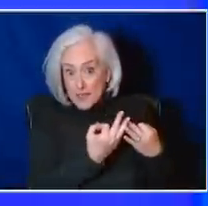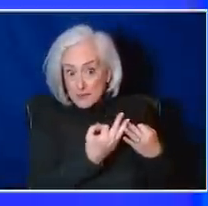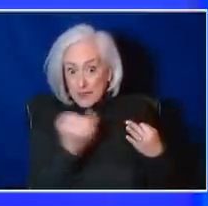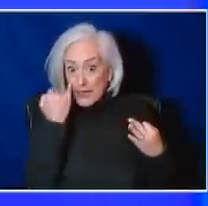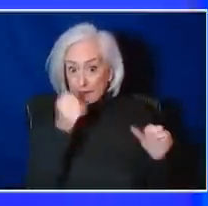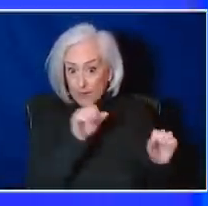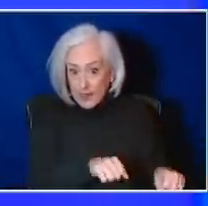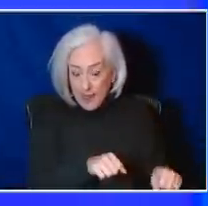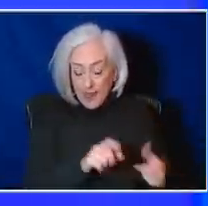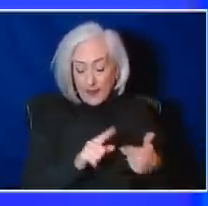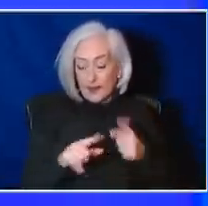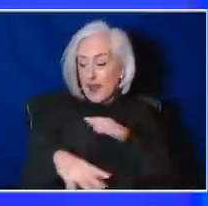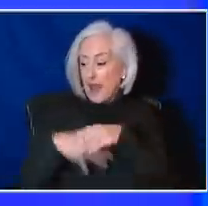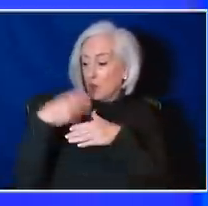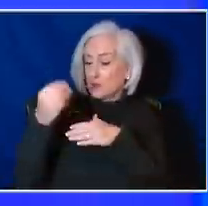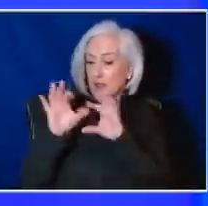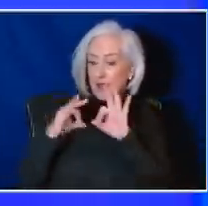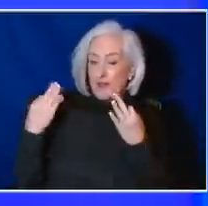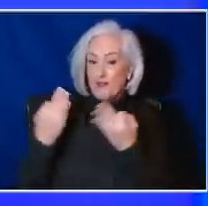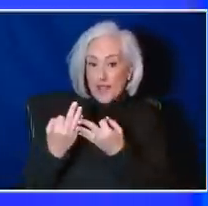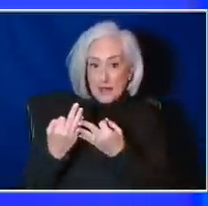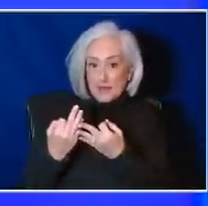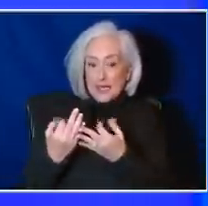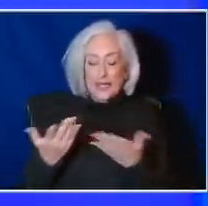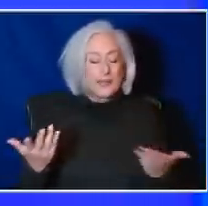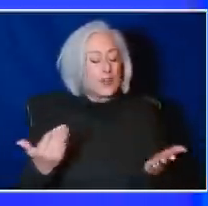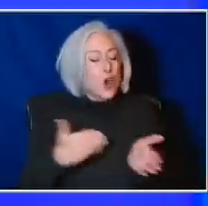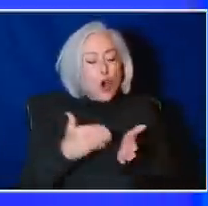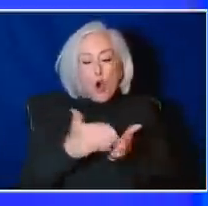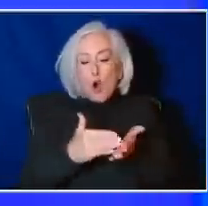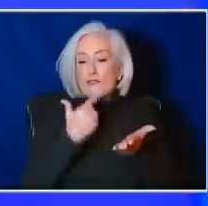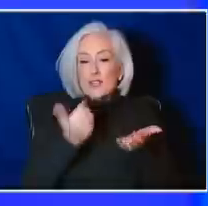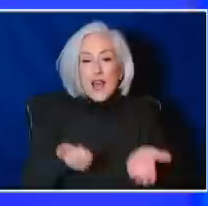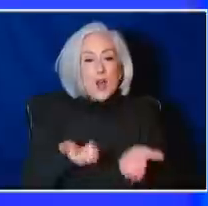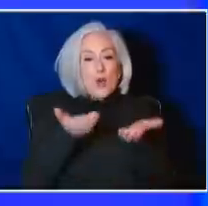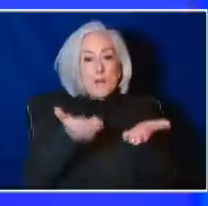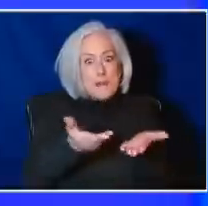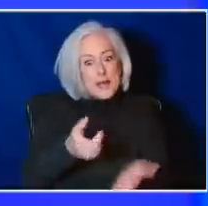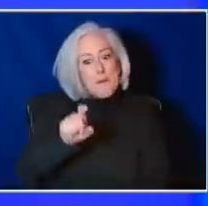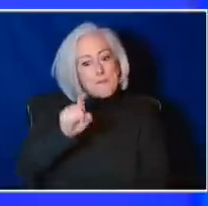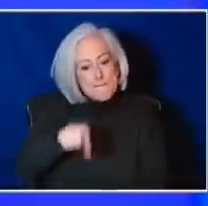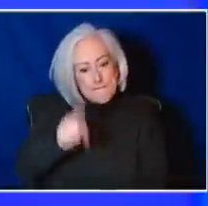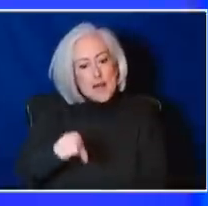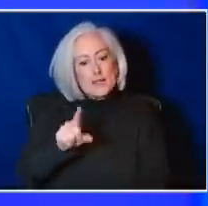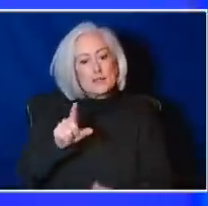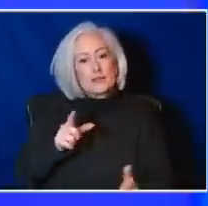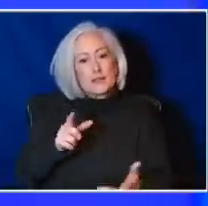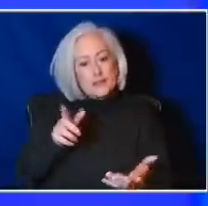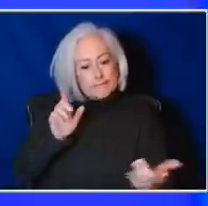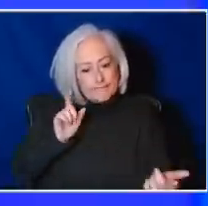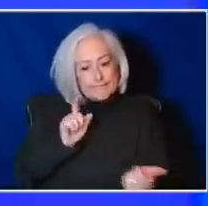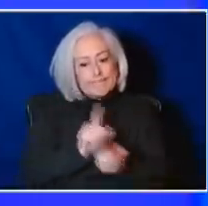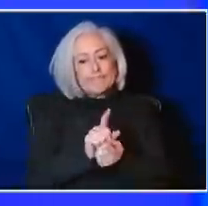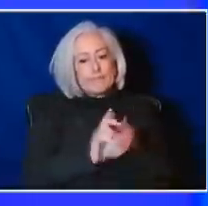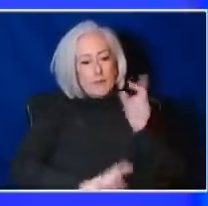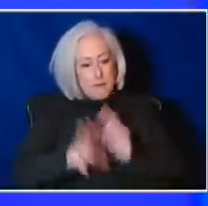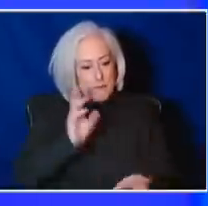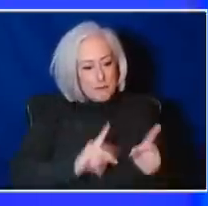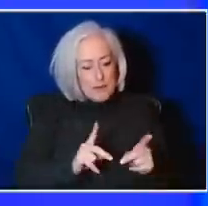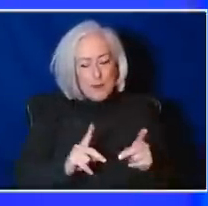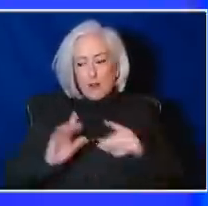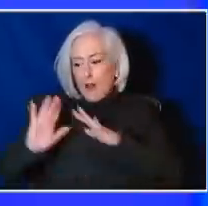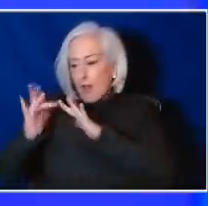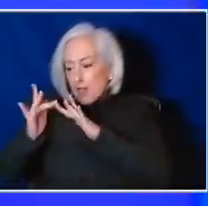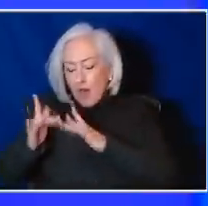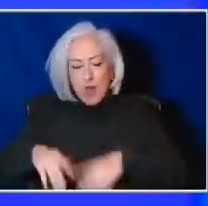people outside your family. You know, I often will even recommend like you need to get together with people, whether it's in person or online or whatever it